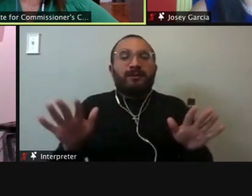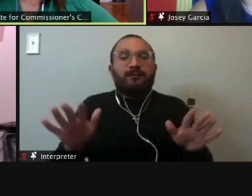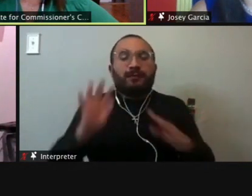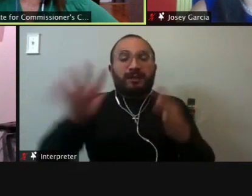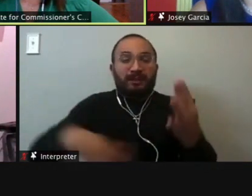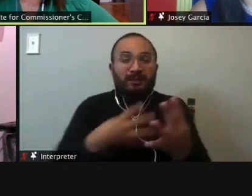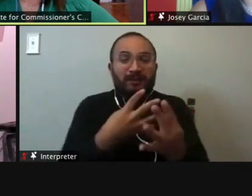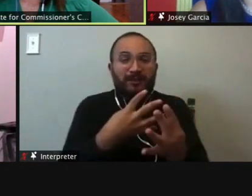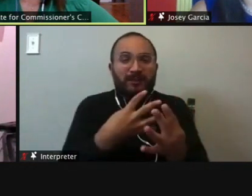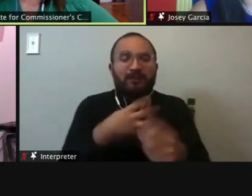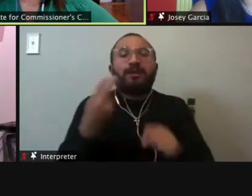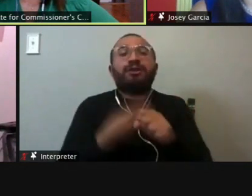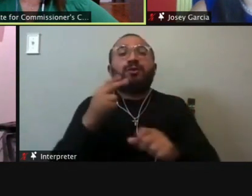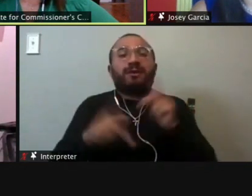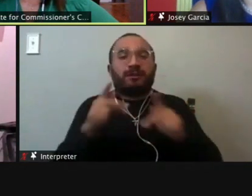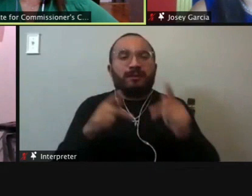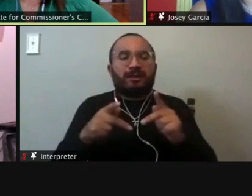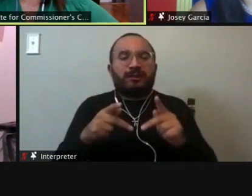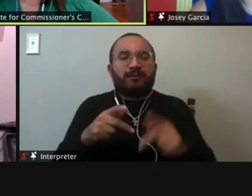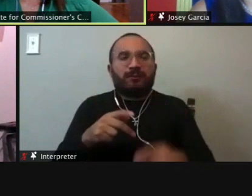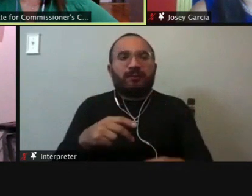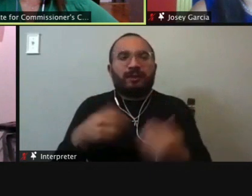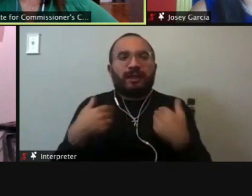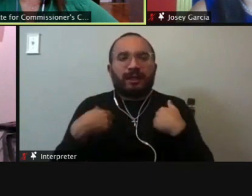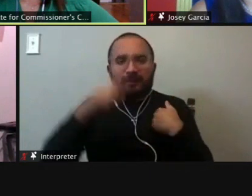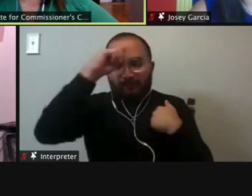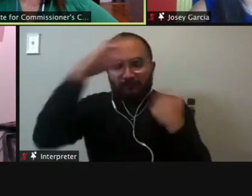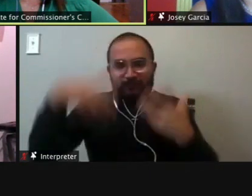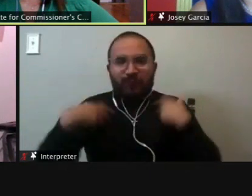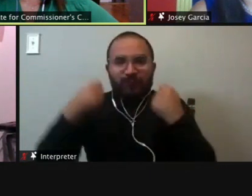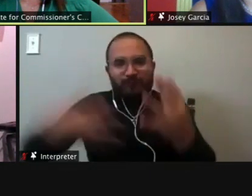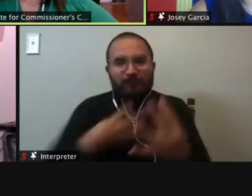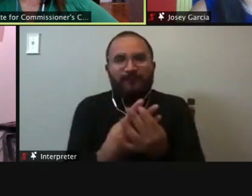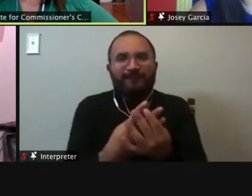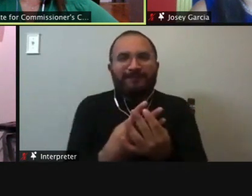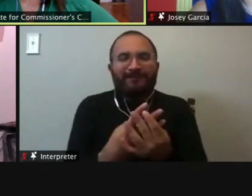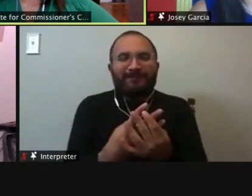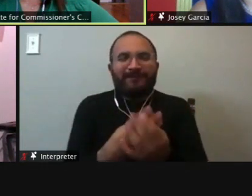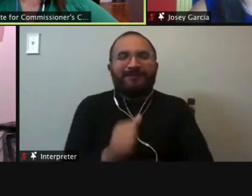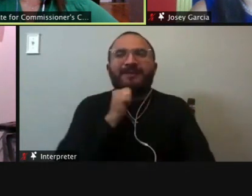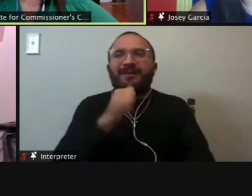place to hold, um, mental patients is not, uh, is not the right thing to do.